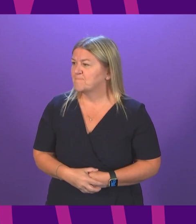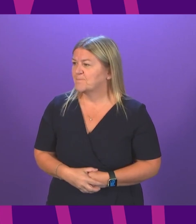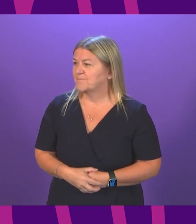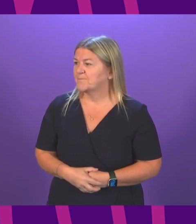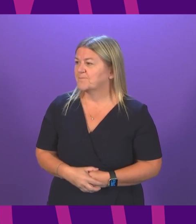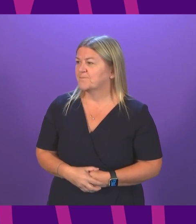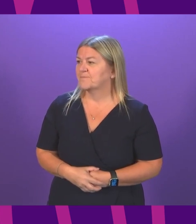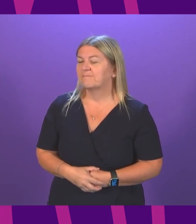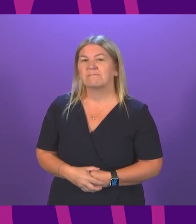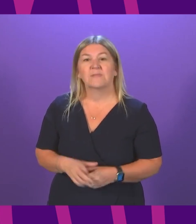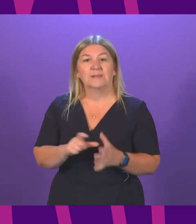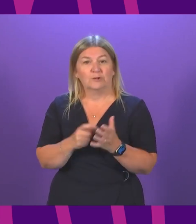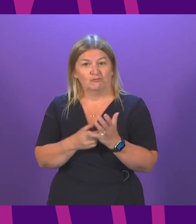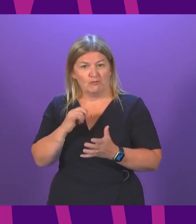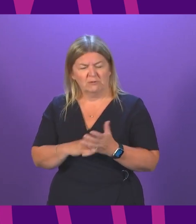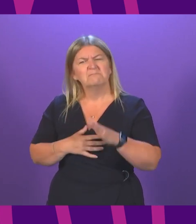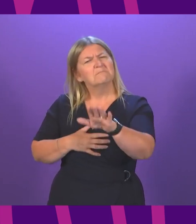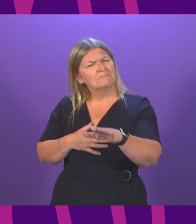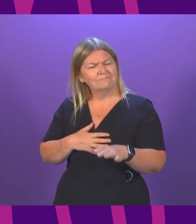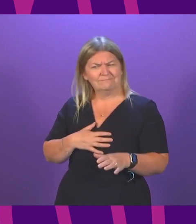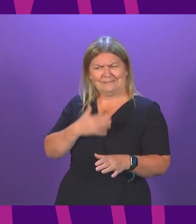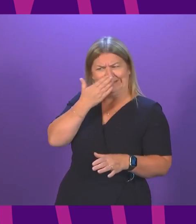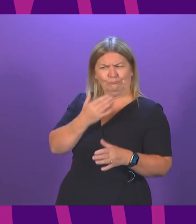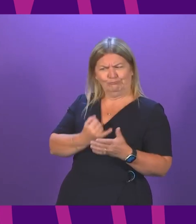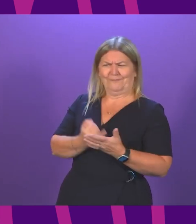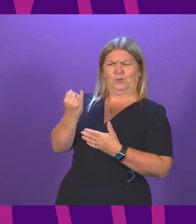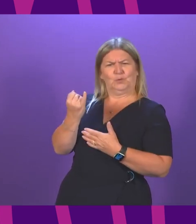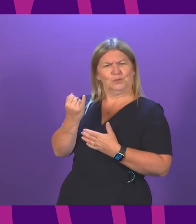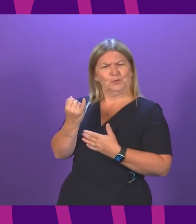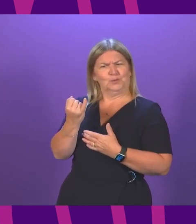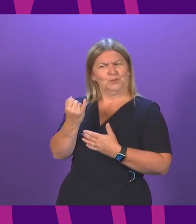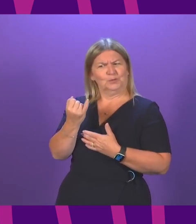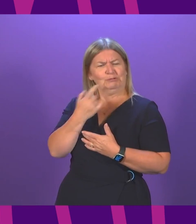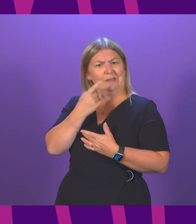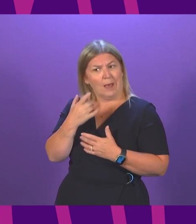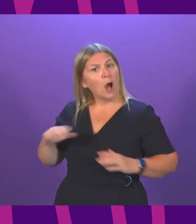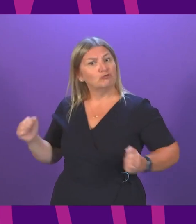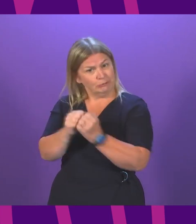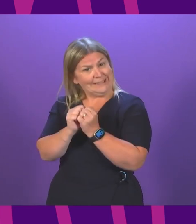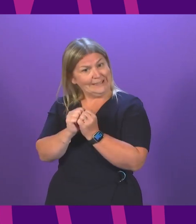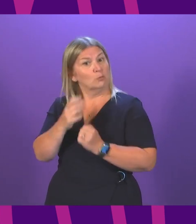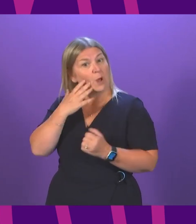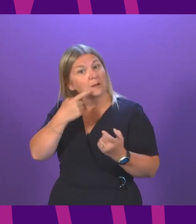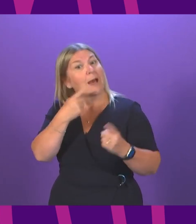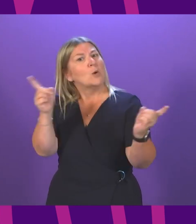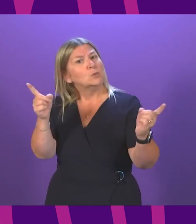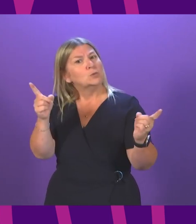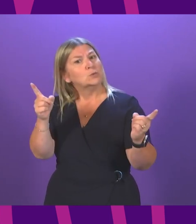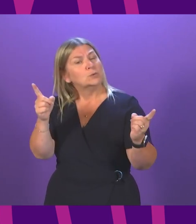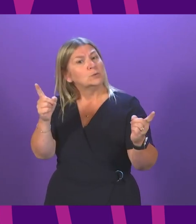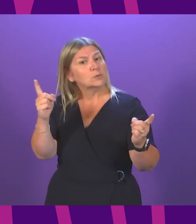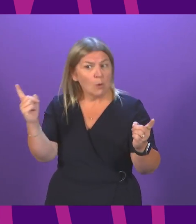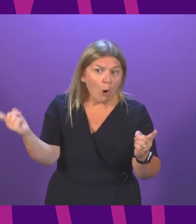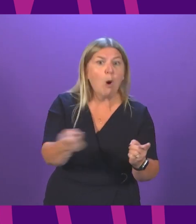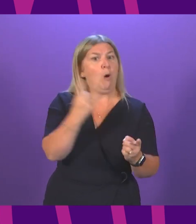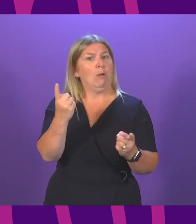The First Minister refused to say if they all agreed at the time of her announcement if they supported vaccine passports, because it seems